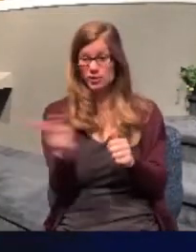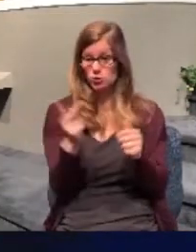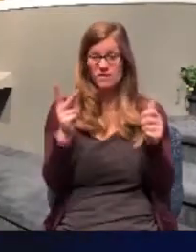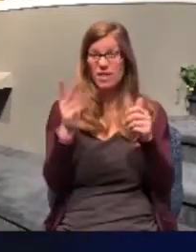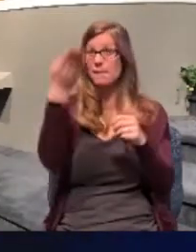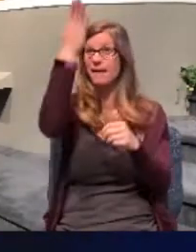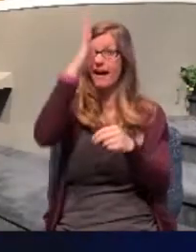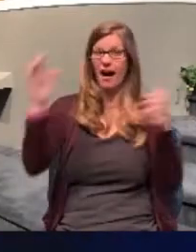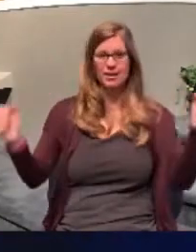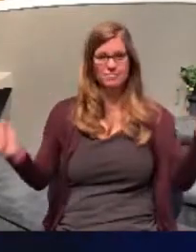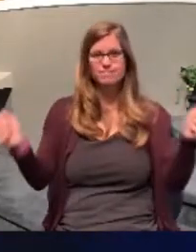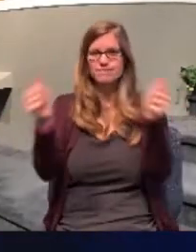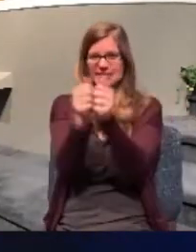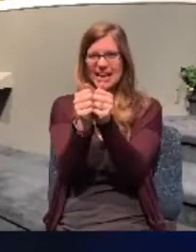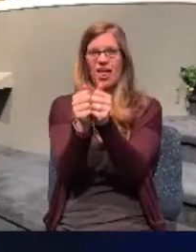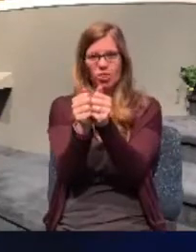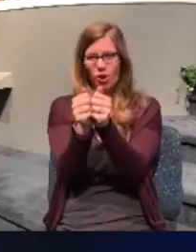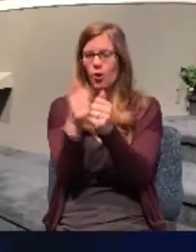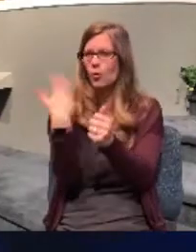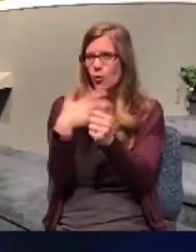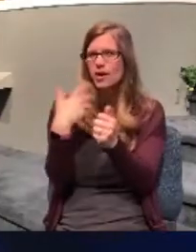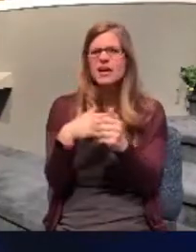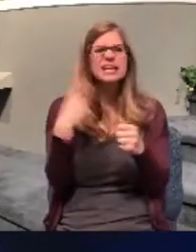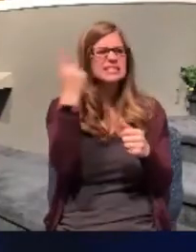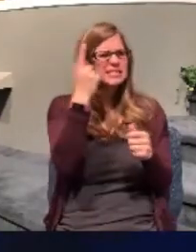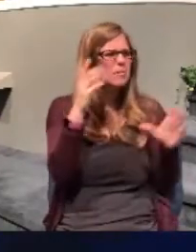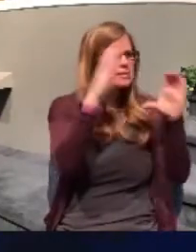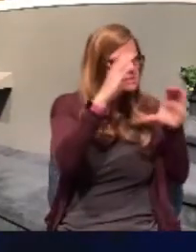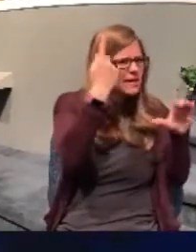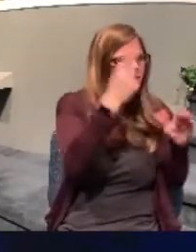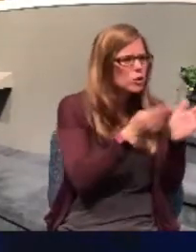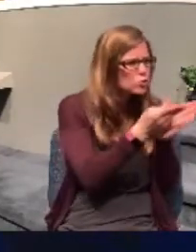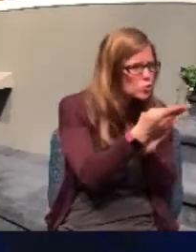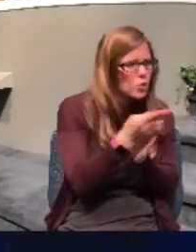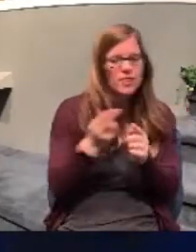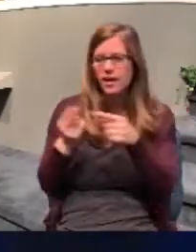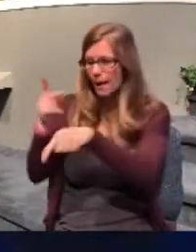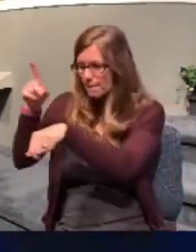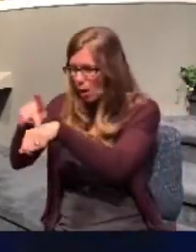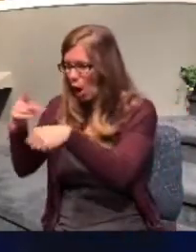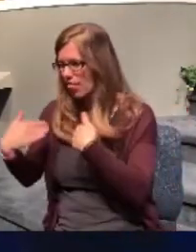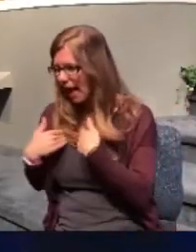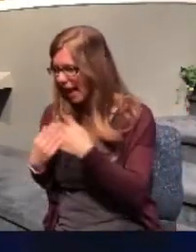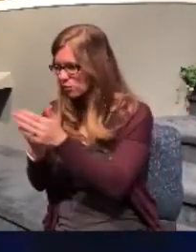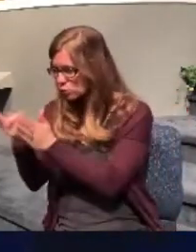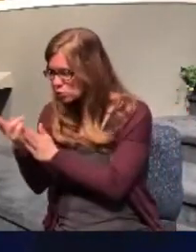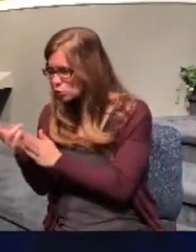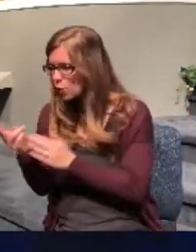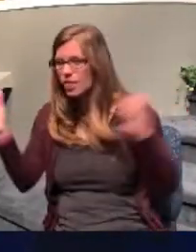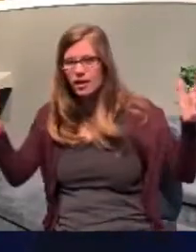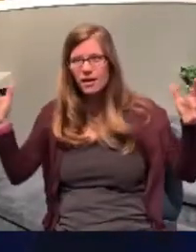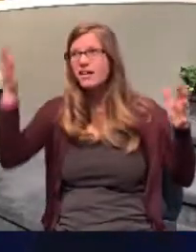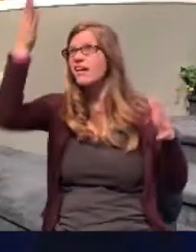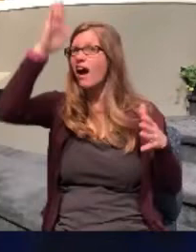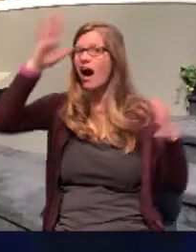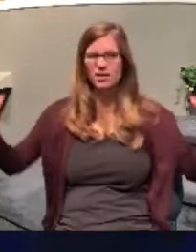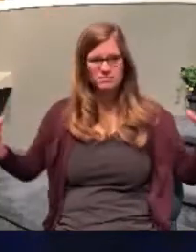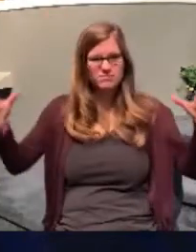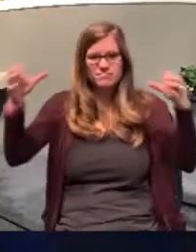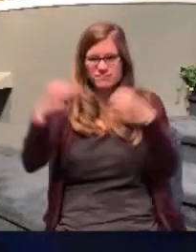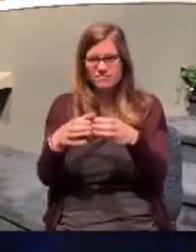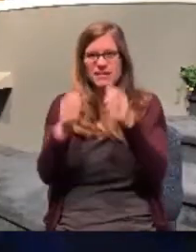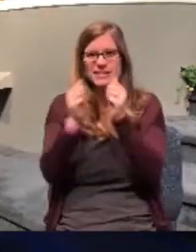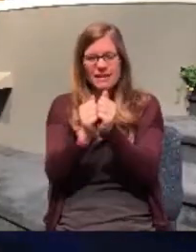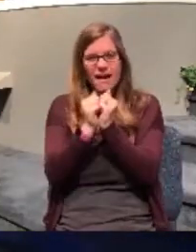the way it always works? Somebody's seeking and then somebody with the truth. God puts those two together in his sovereignty